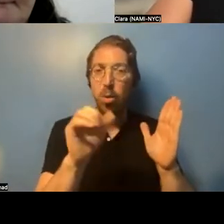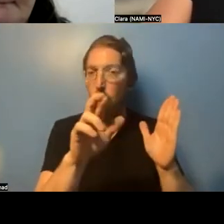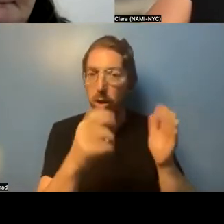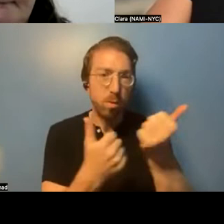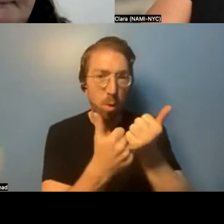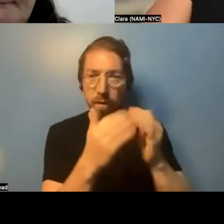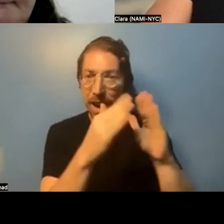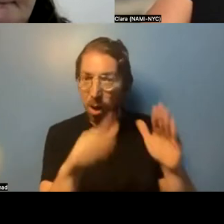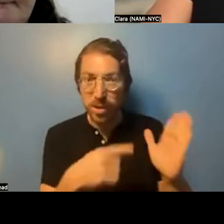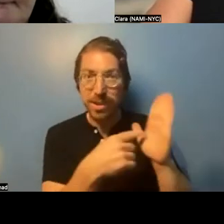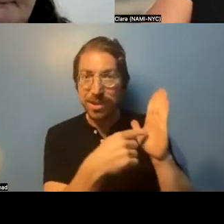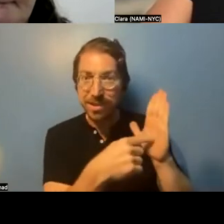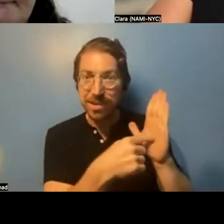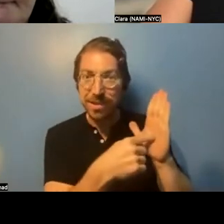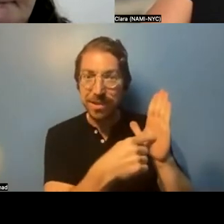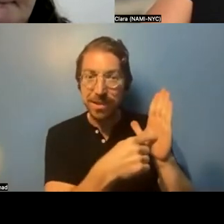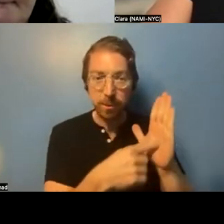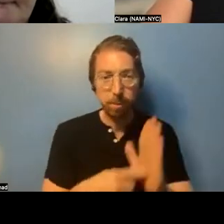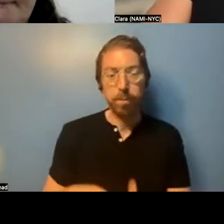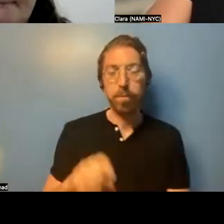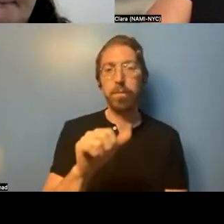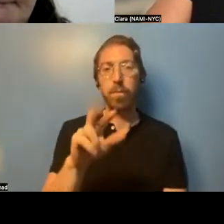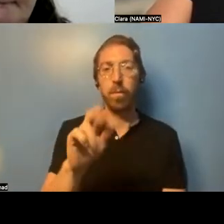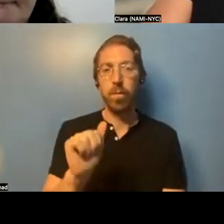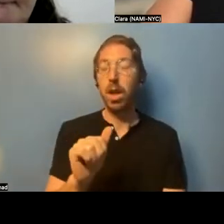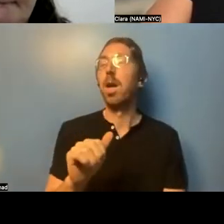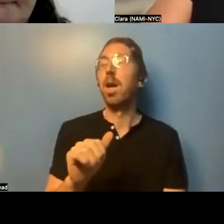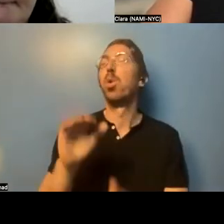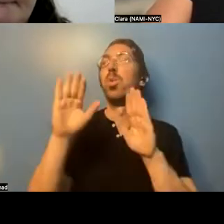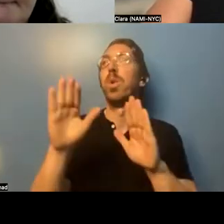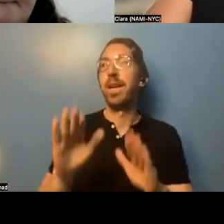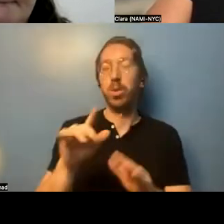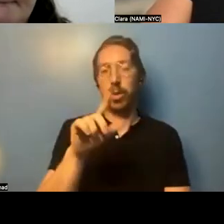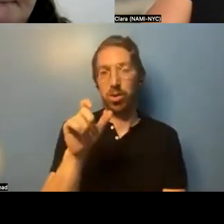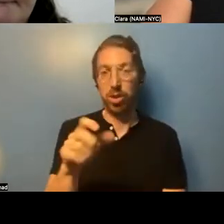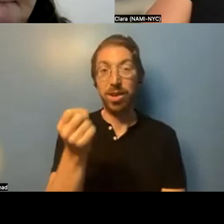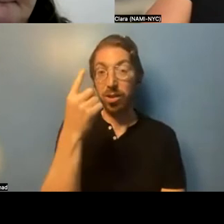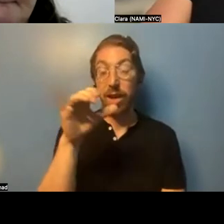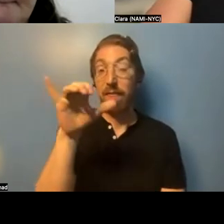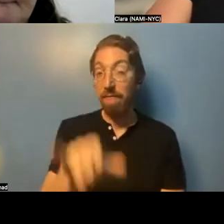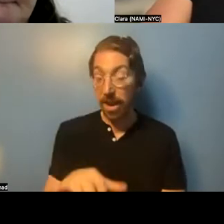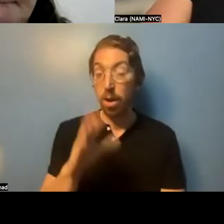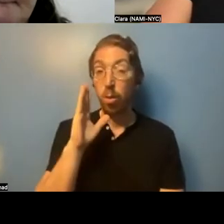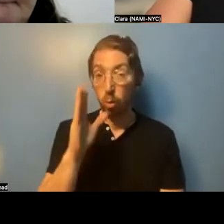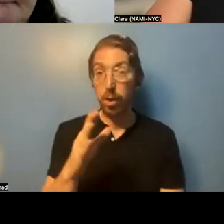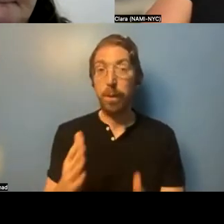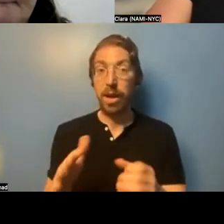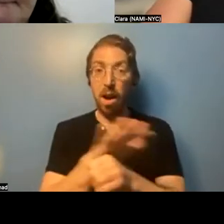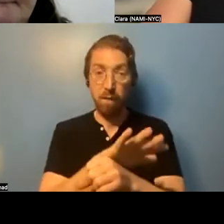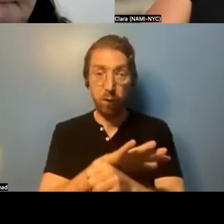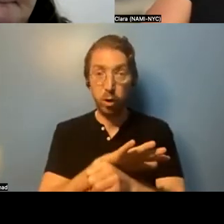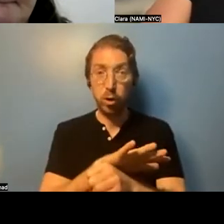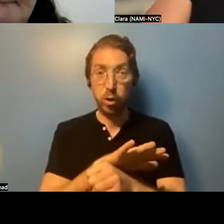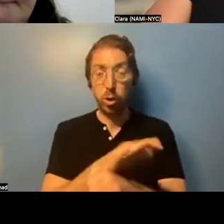this local, new New York City Local Law 15, which is going to require after May 9th